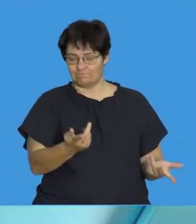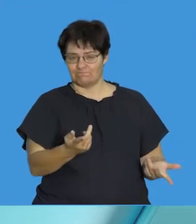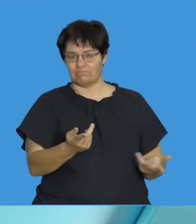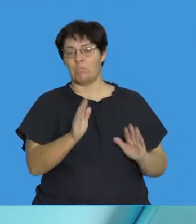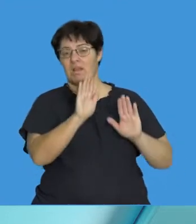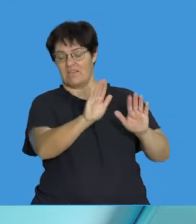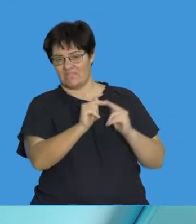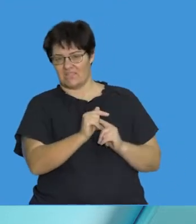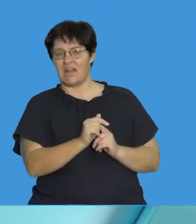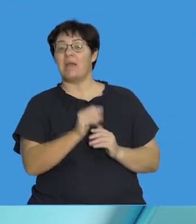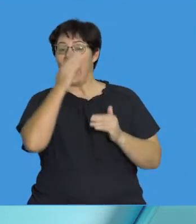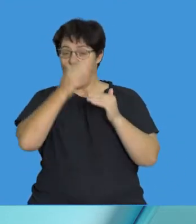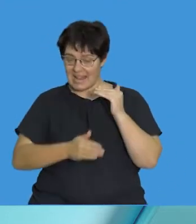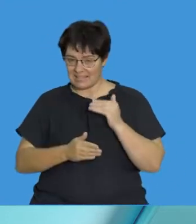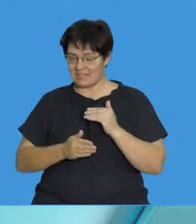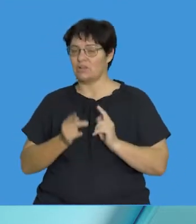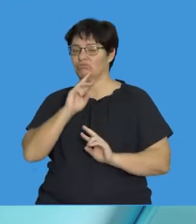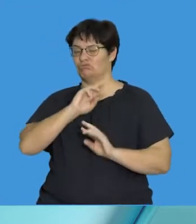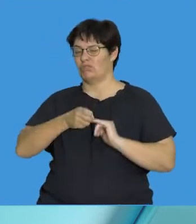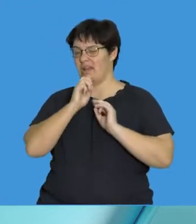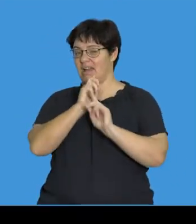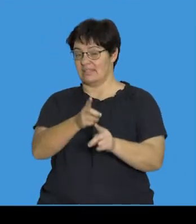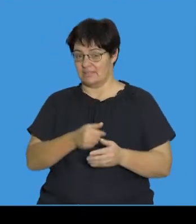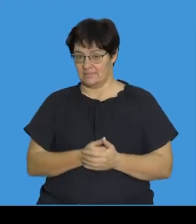probably attempt that at the end to answer that.